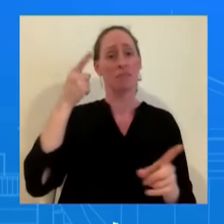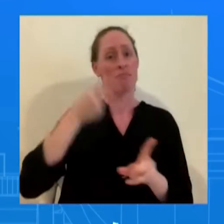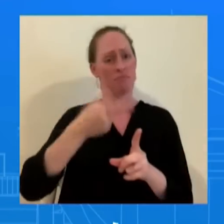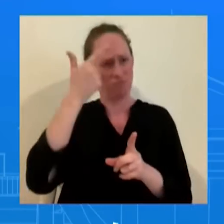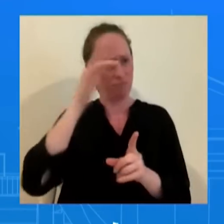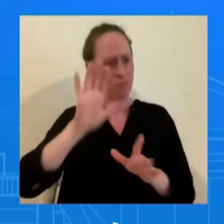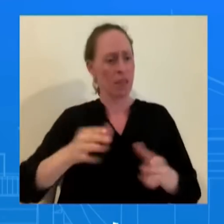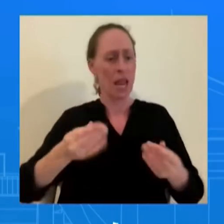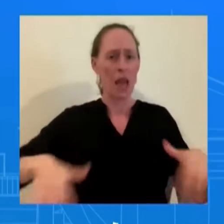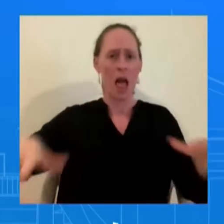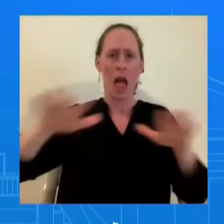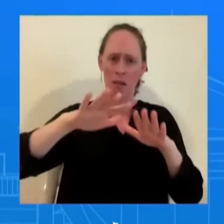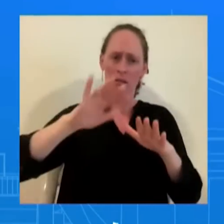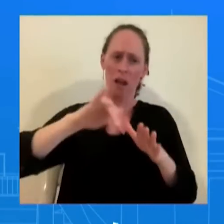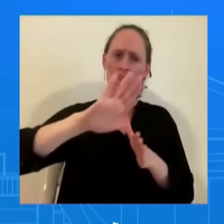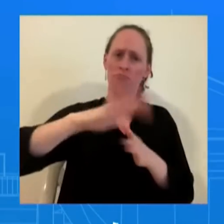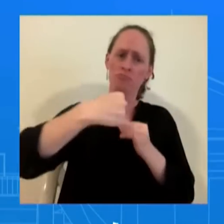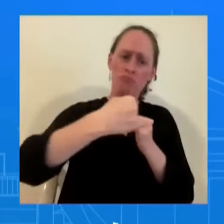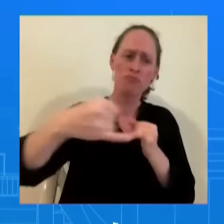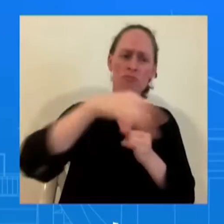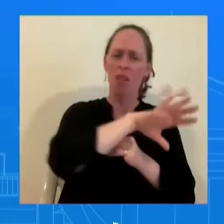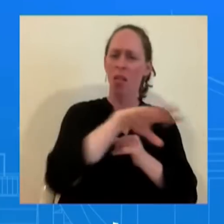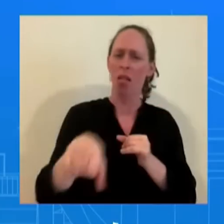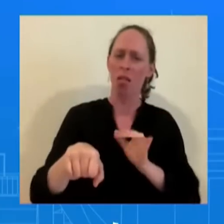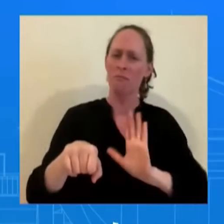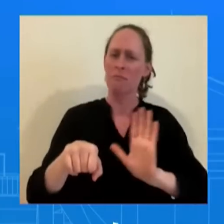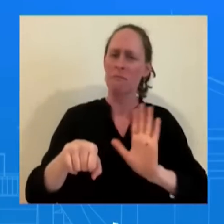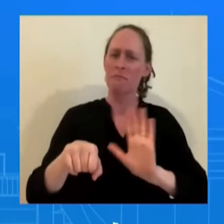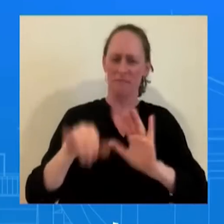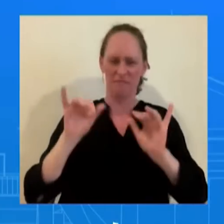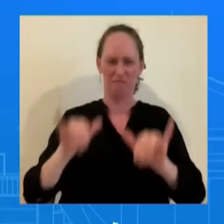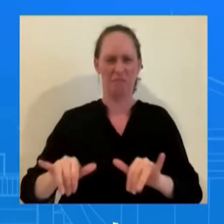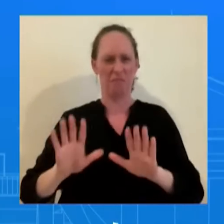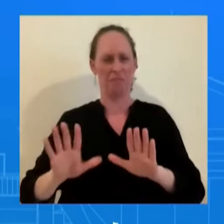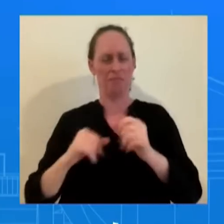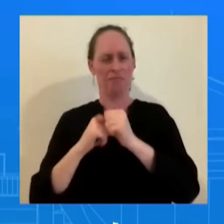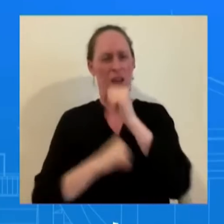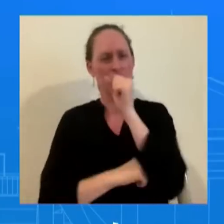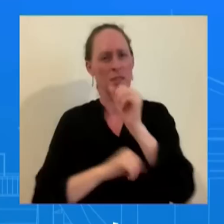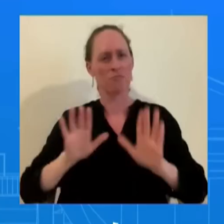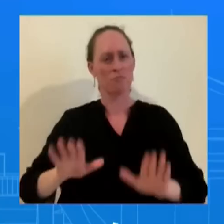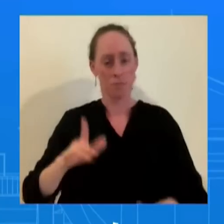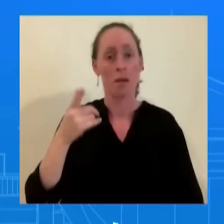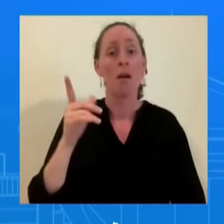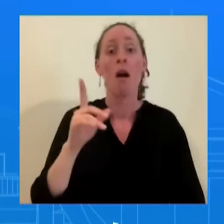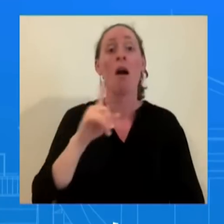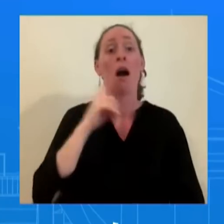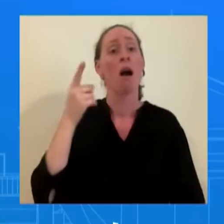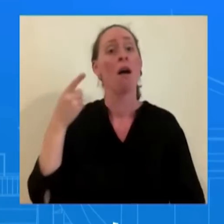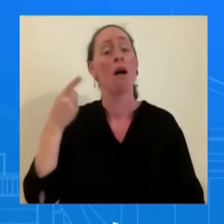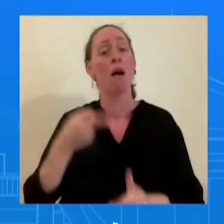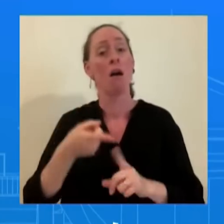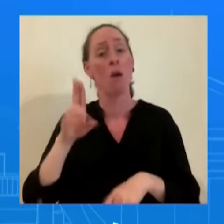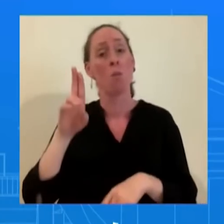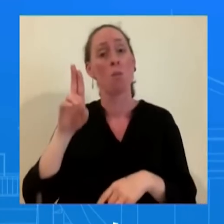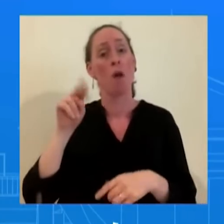supported several of the key UN General Assembly resolutions in this conflict. The president will thank President Lula for that. And the reason Brazil has supported them is